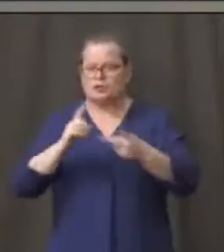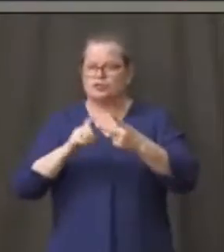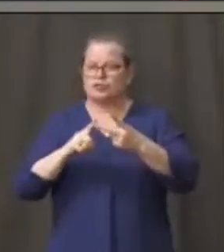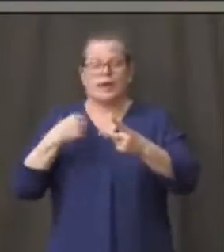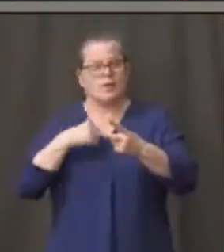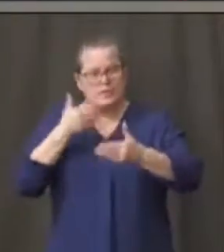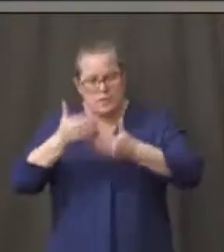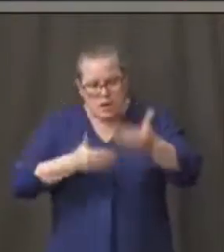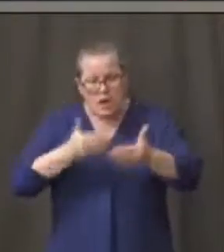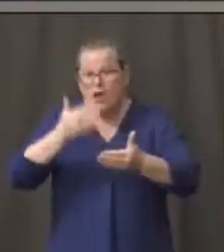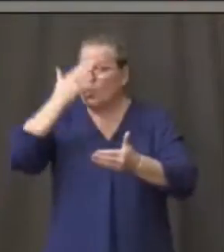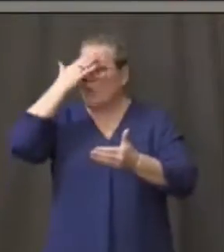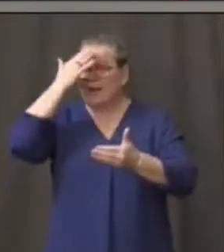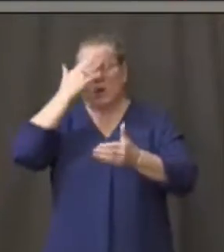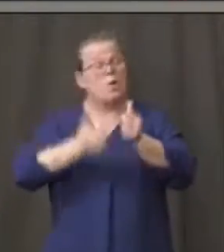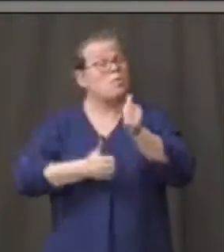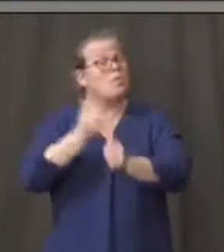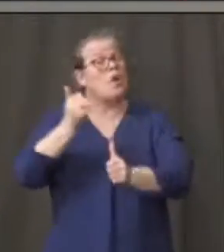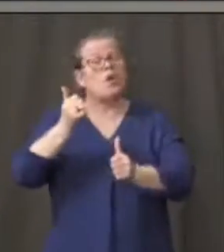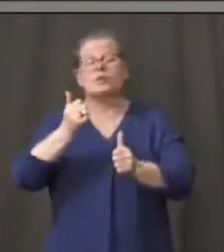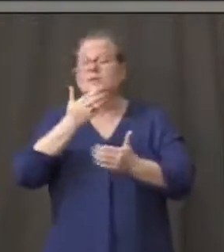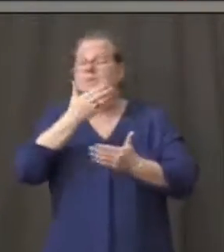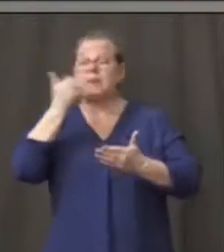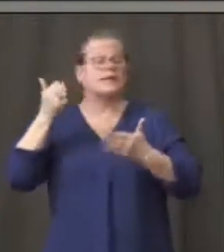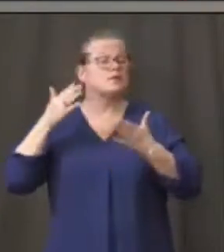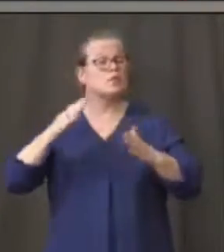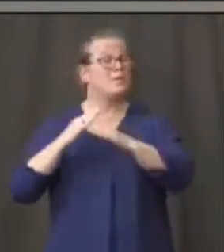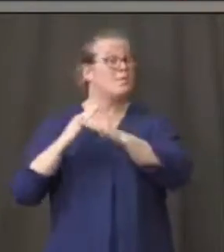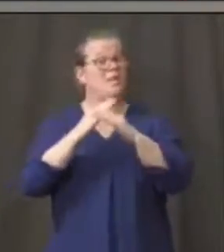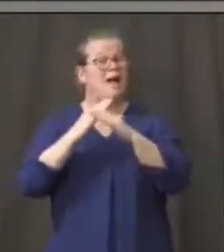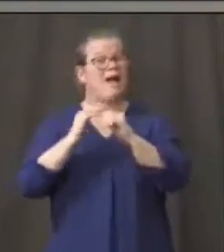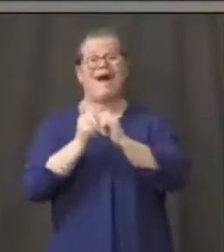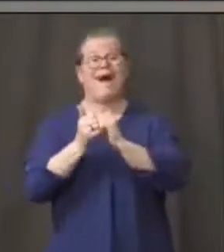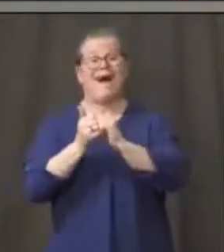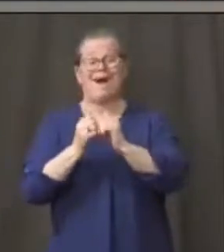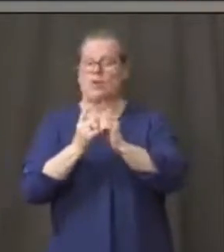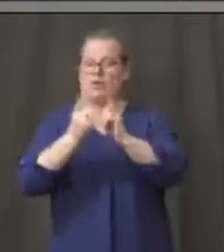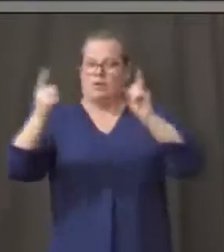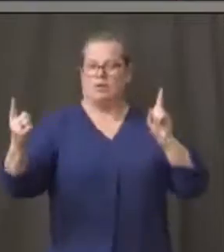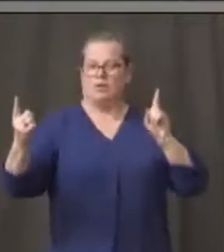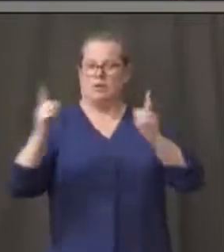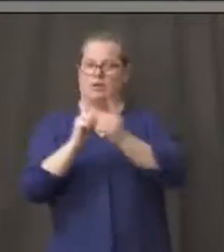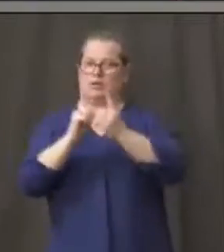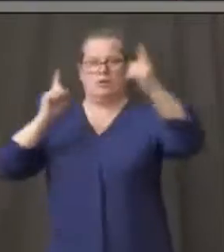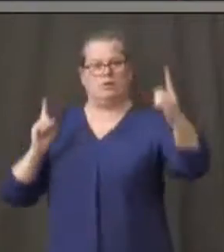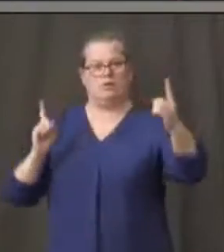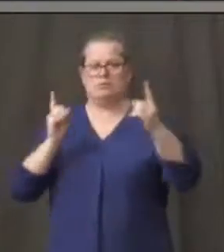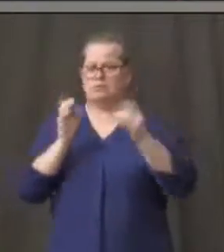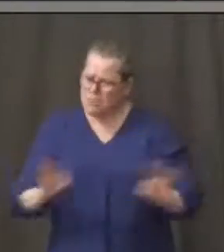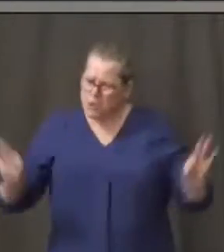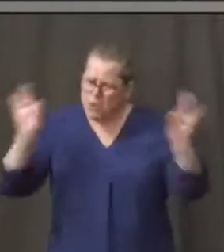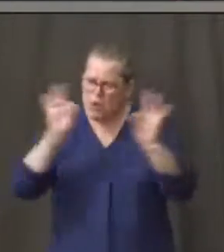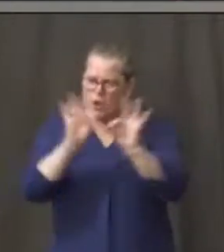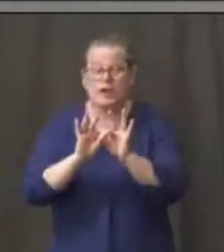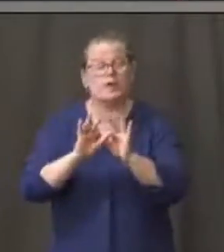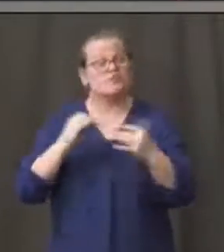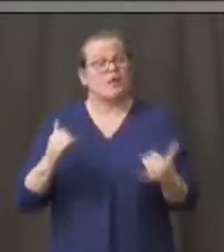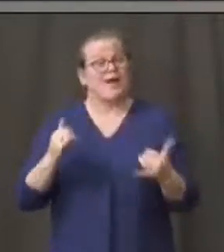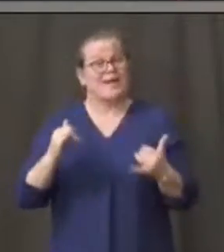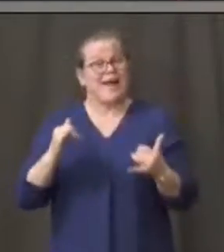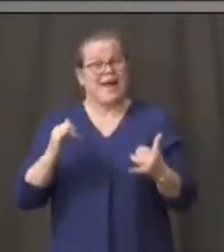is the most effective way, and we have to continue that. The biggest mistake we can make right now is to